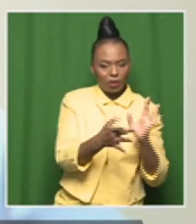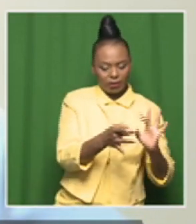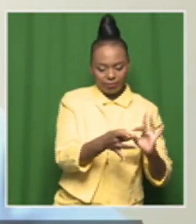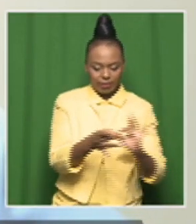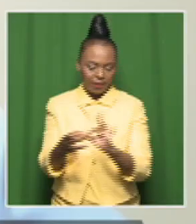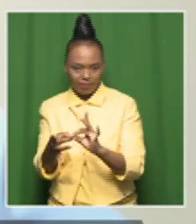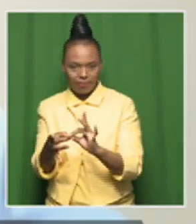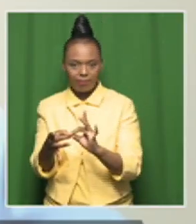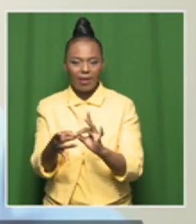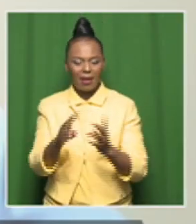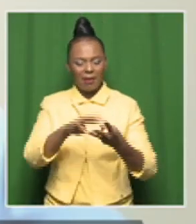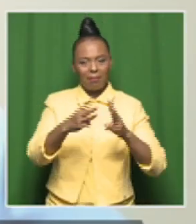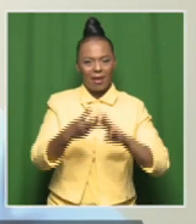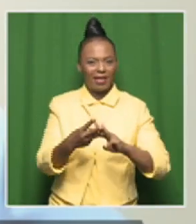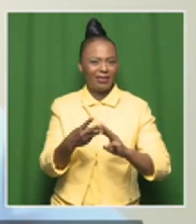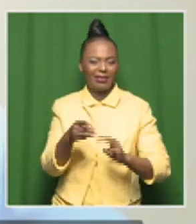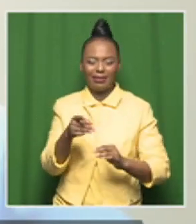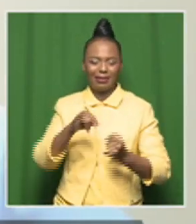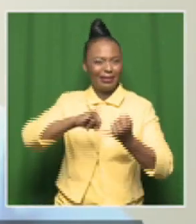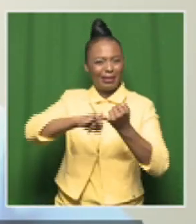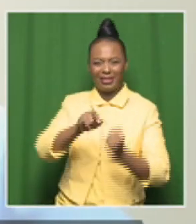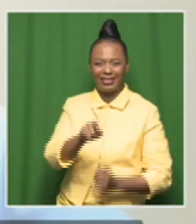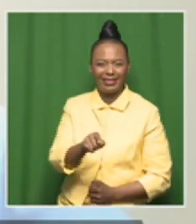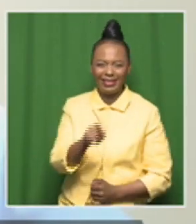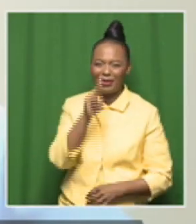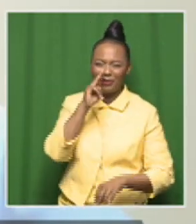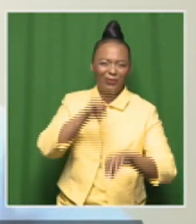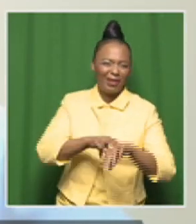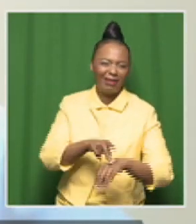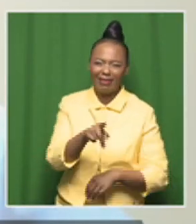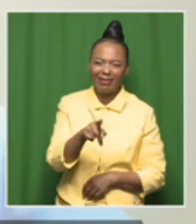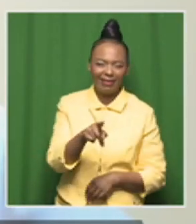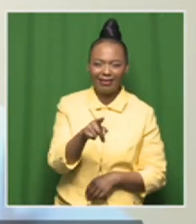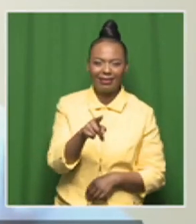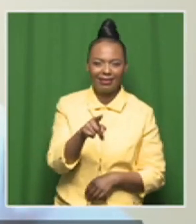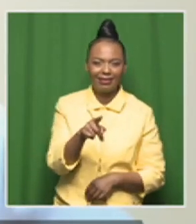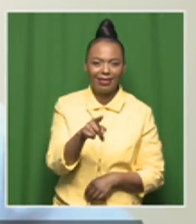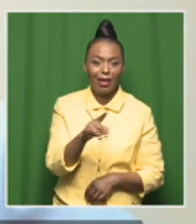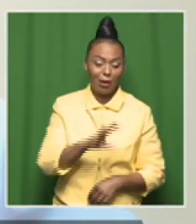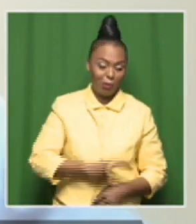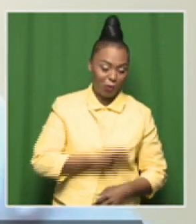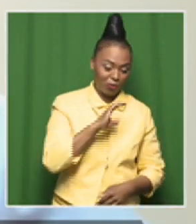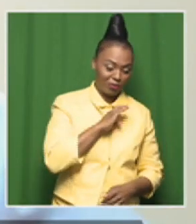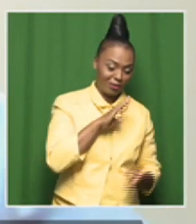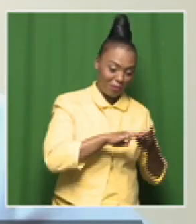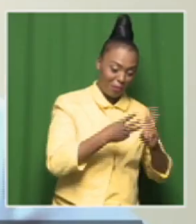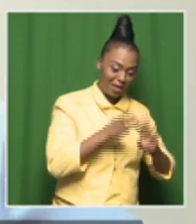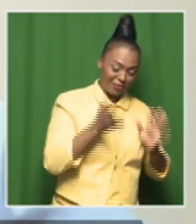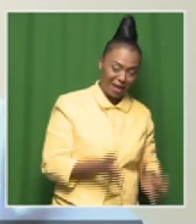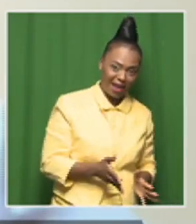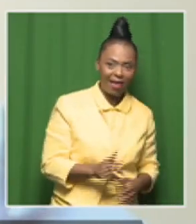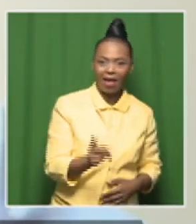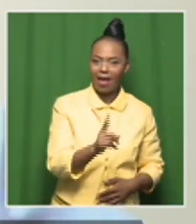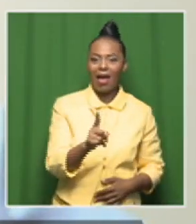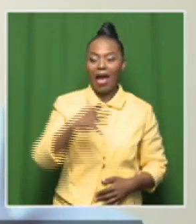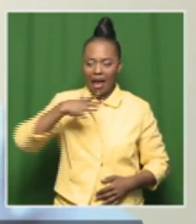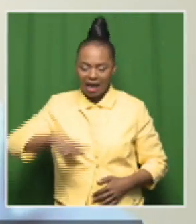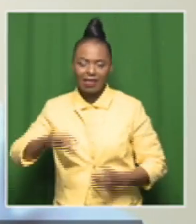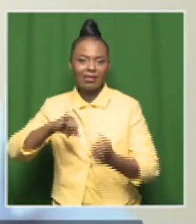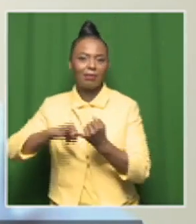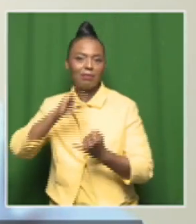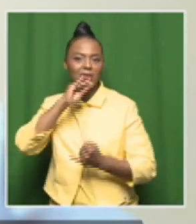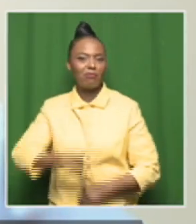is a funny subject in that it's not only confidence in math, but it's confidence in other subjects as well.